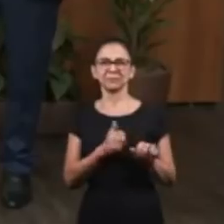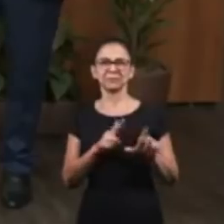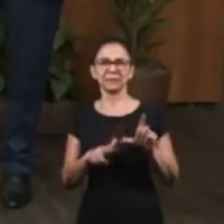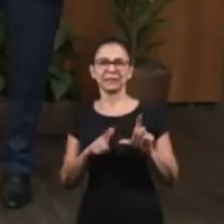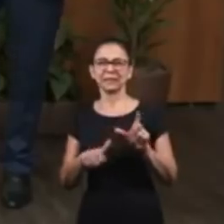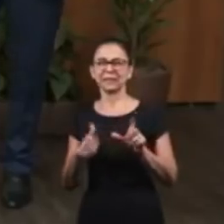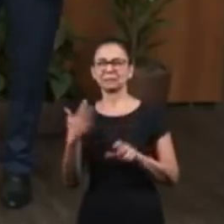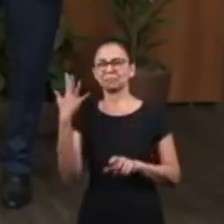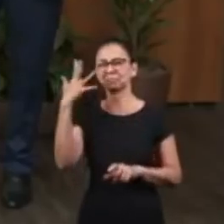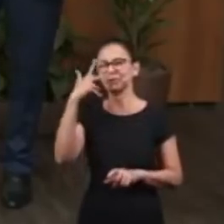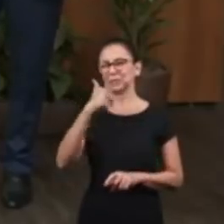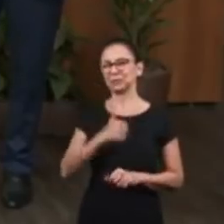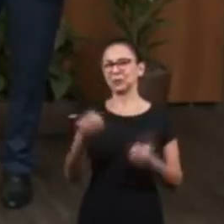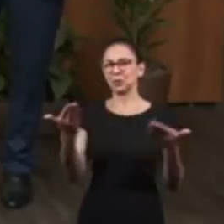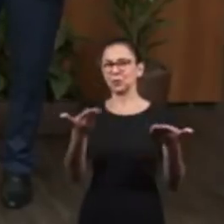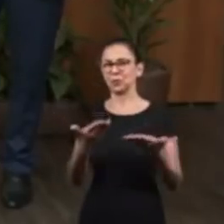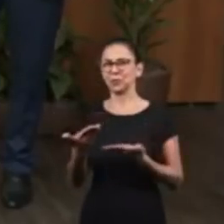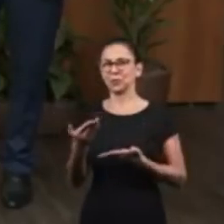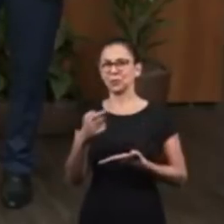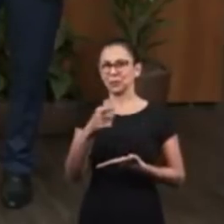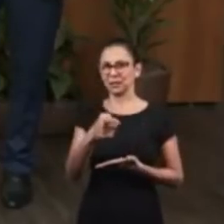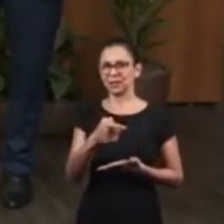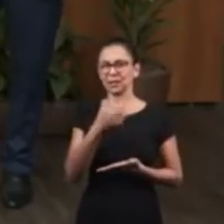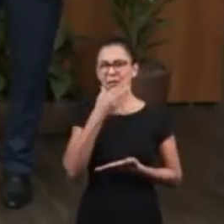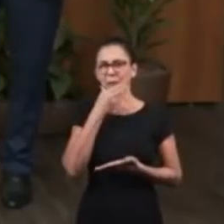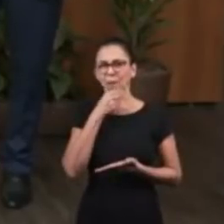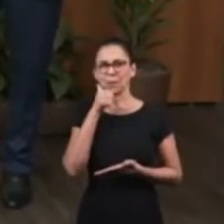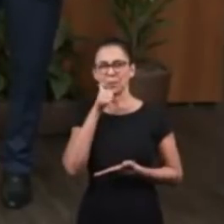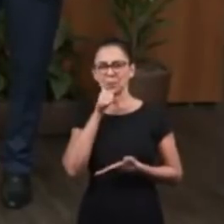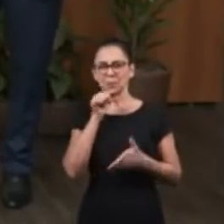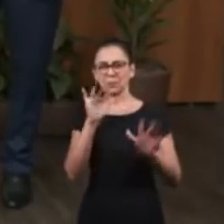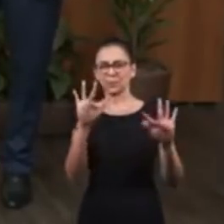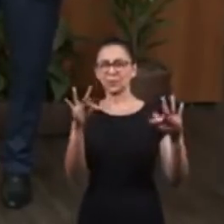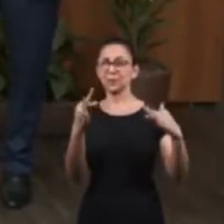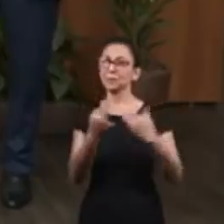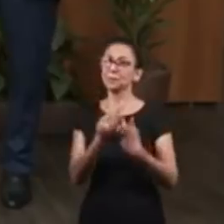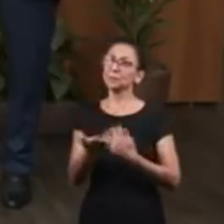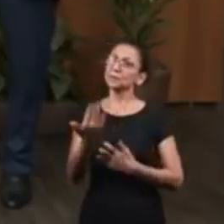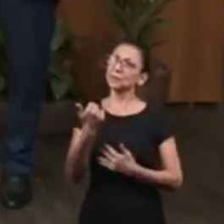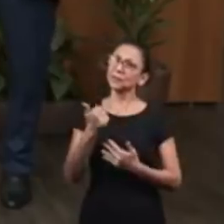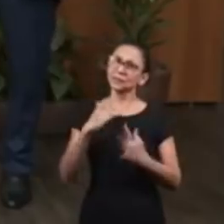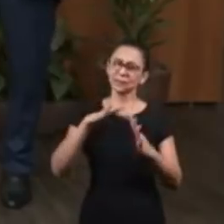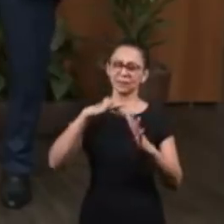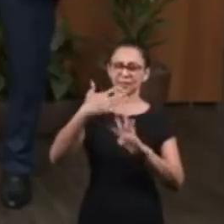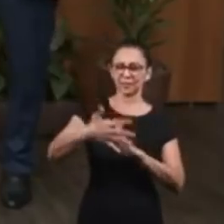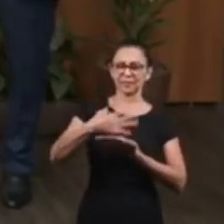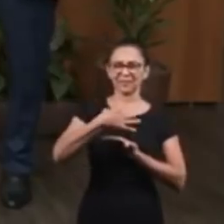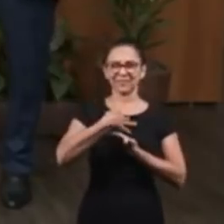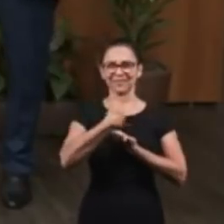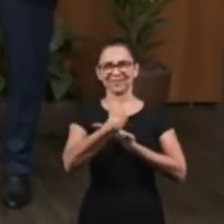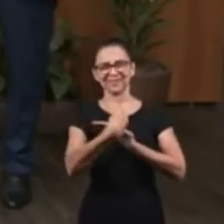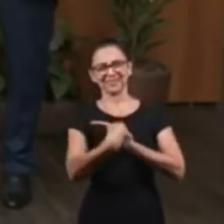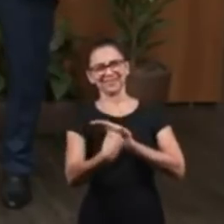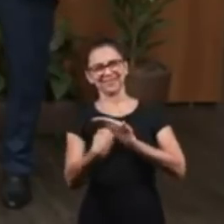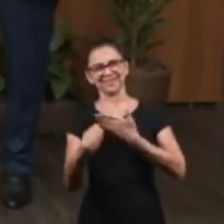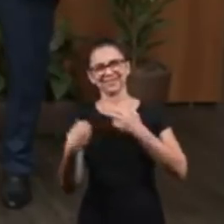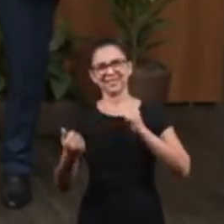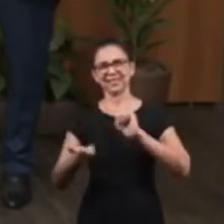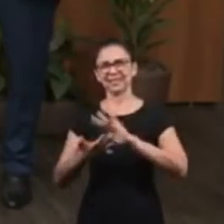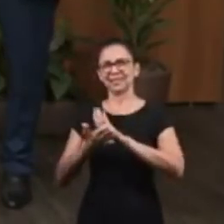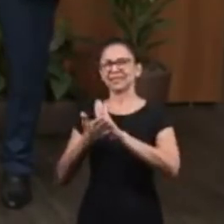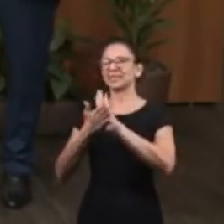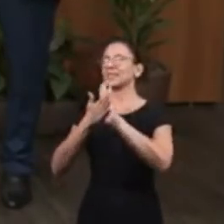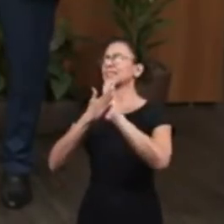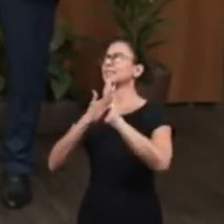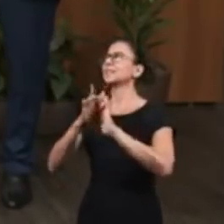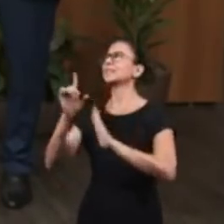I would like to invite you and your family to sing along with us. To praise God.